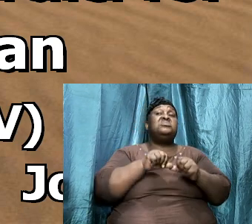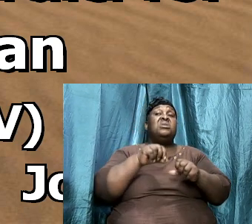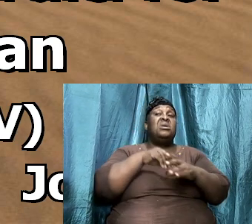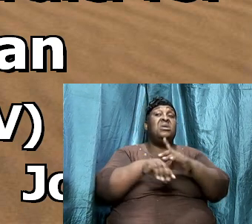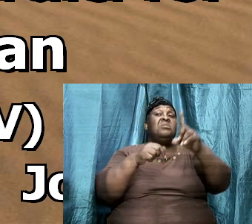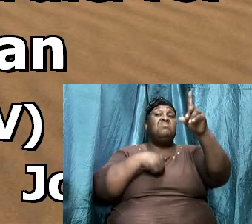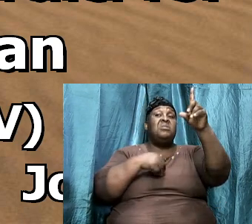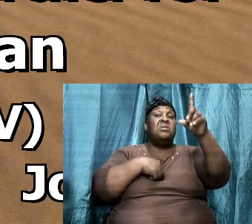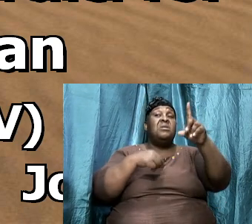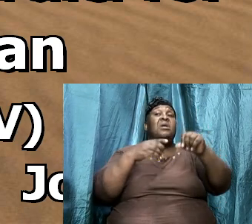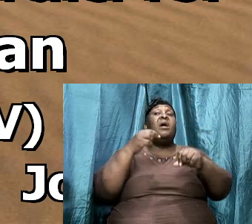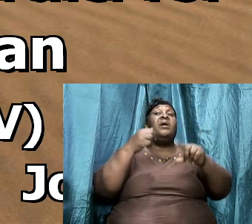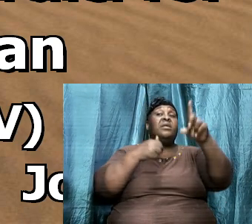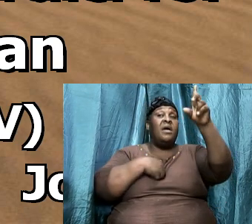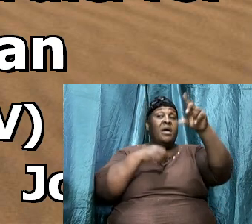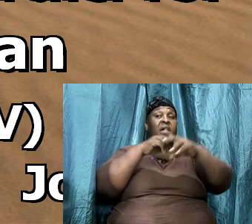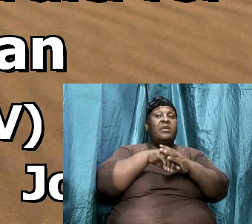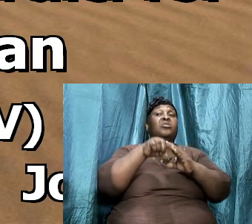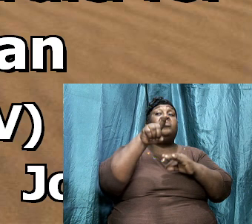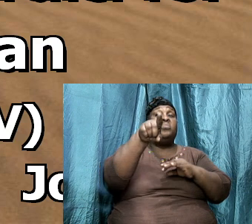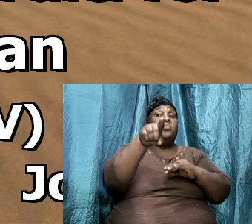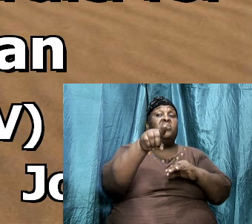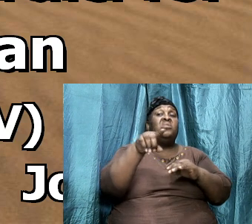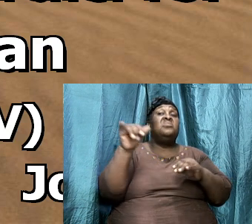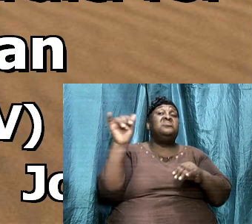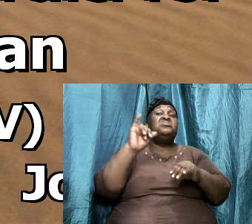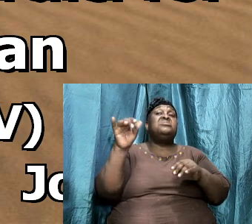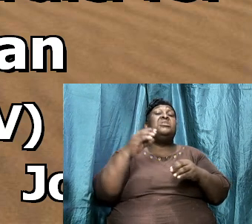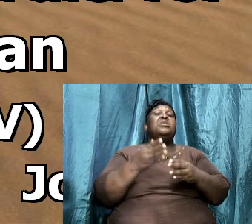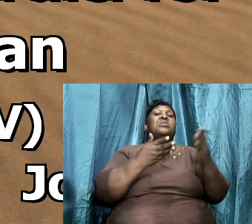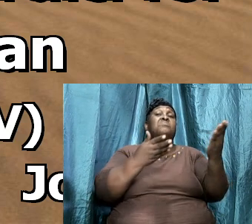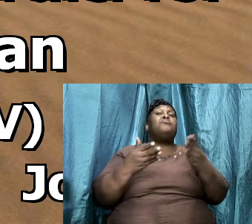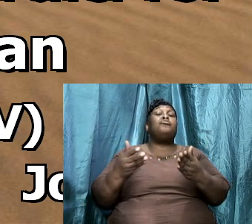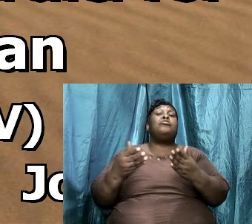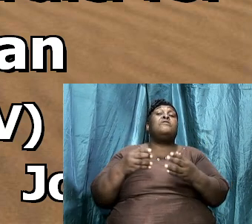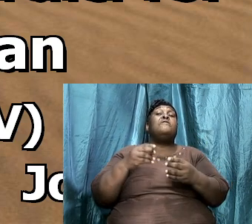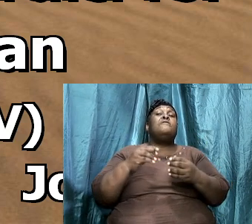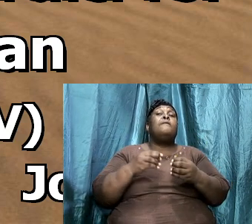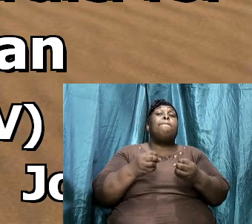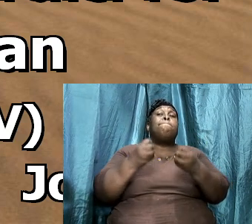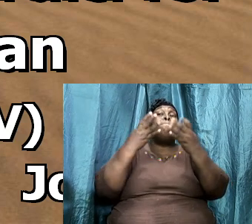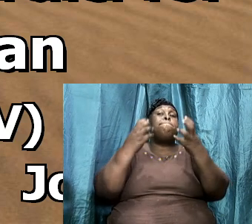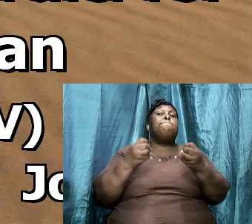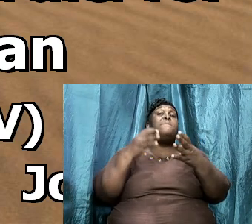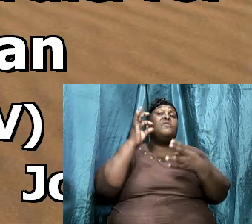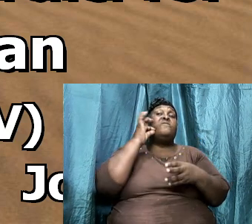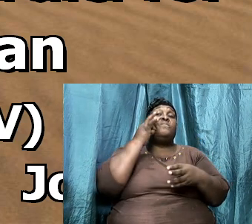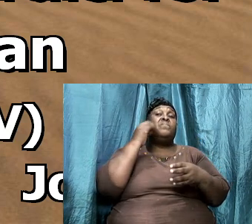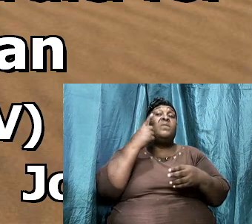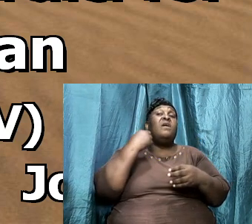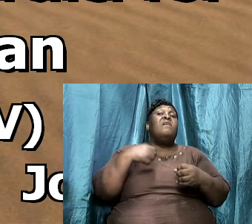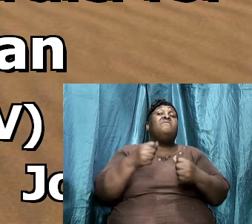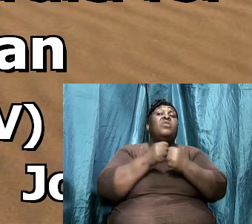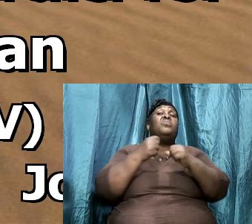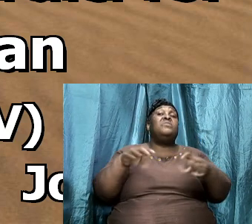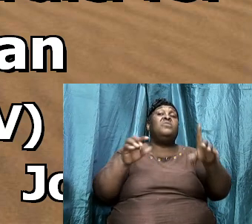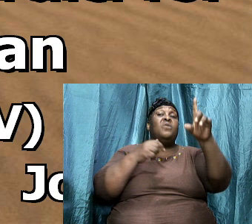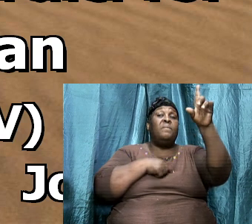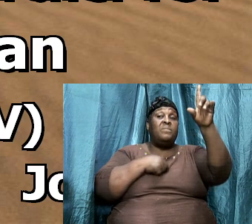and I in him the same bring forth much fruit for without me